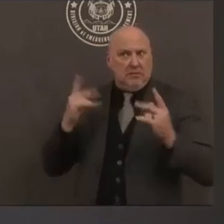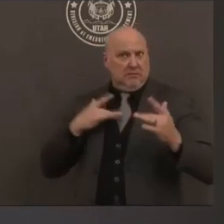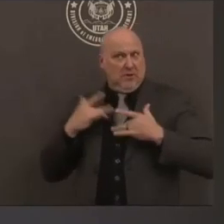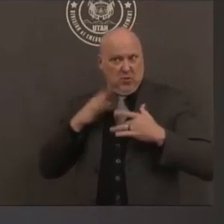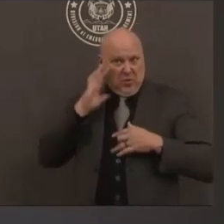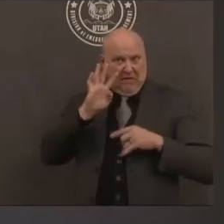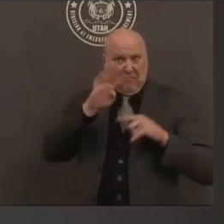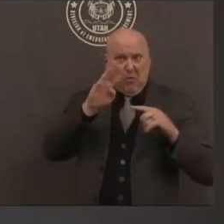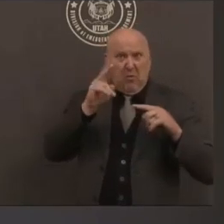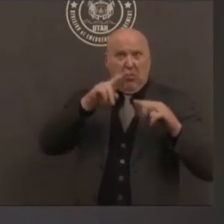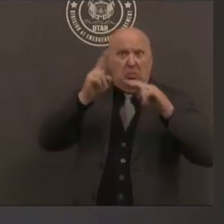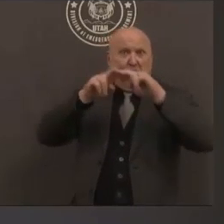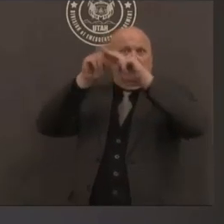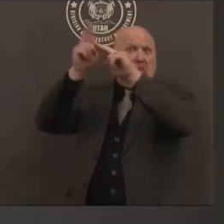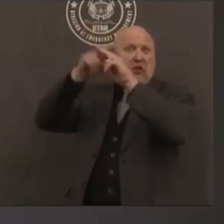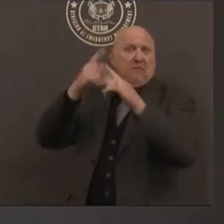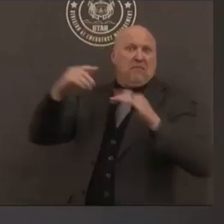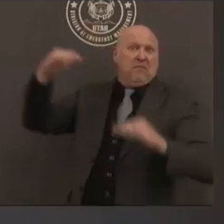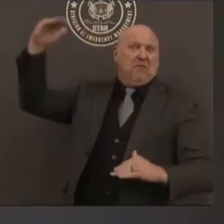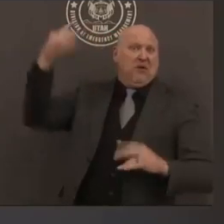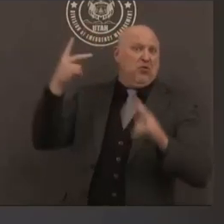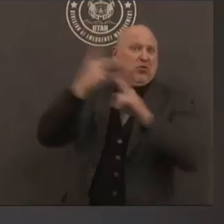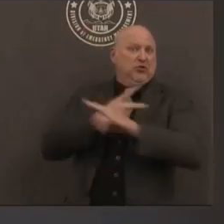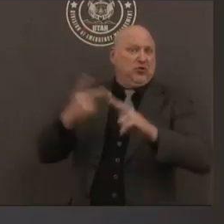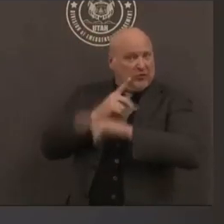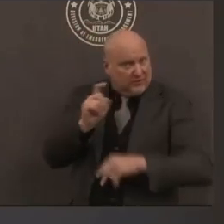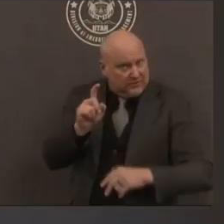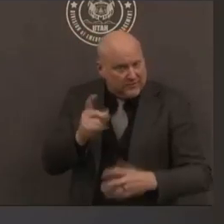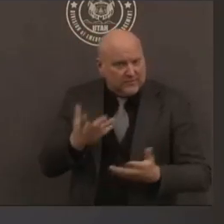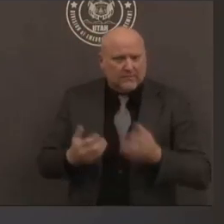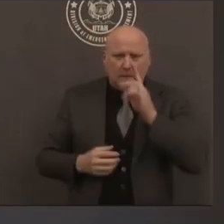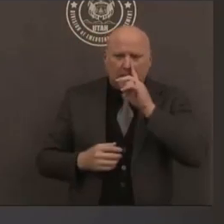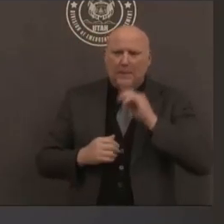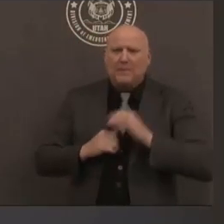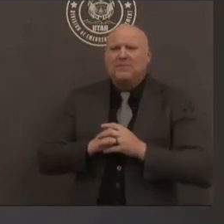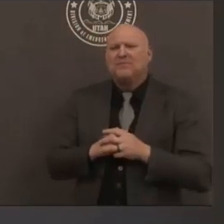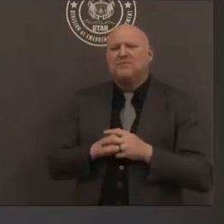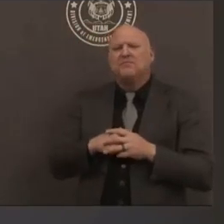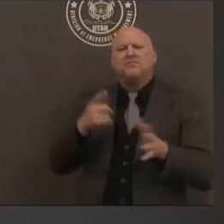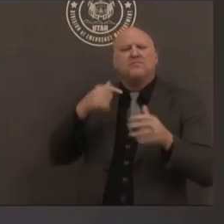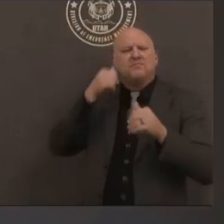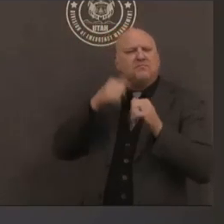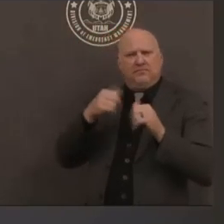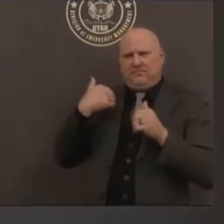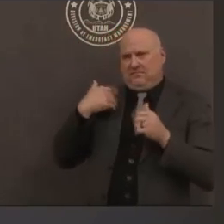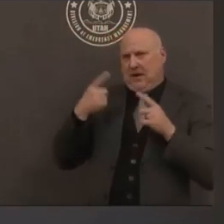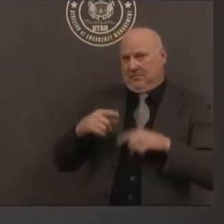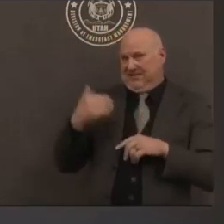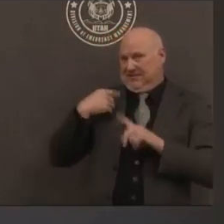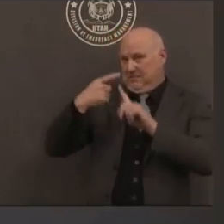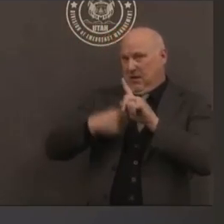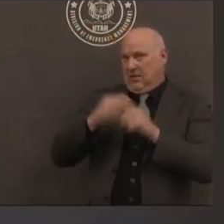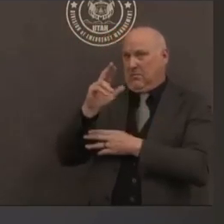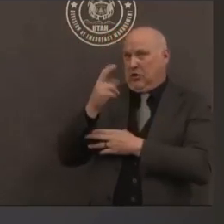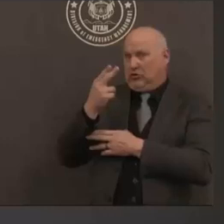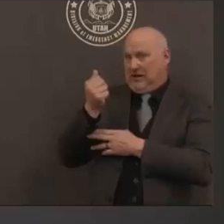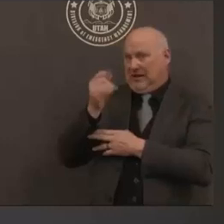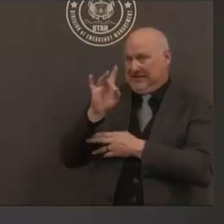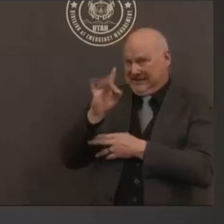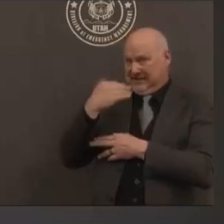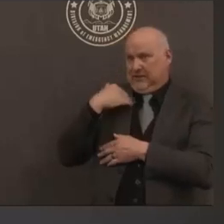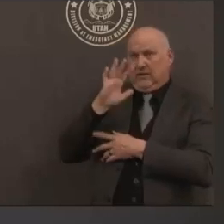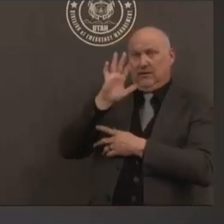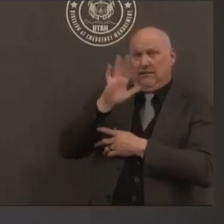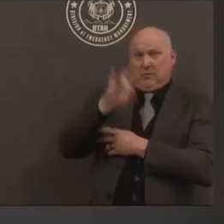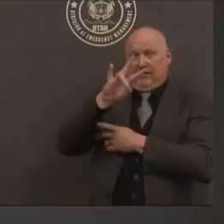had in march you had a big spike and a lot of earthquake activity with some magnitude fours there and then you go for a little bit of